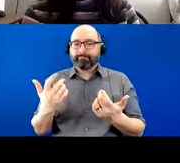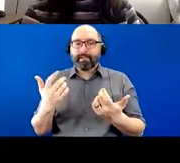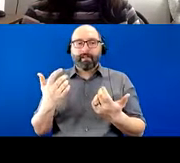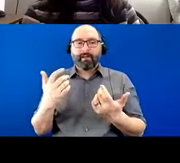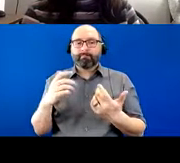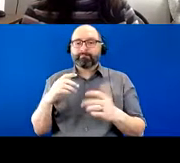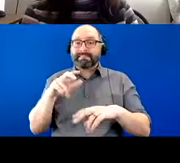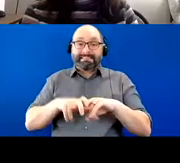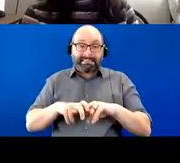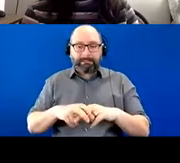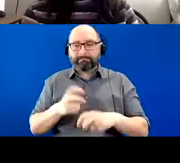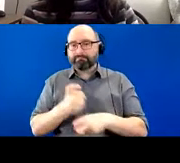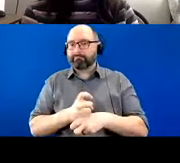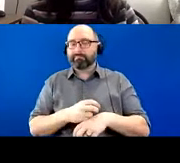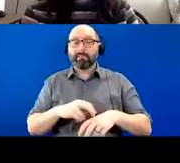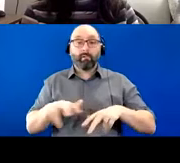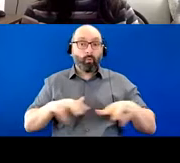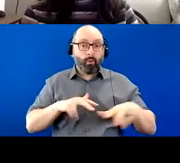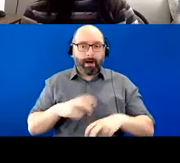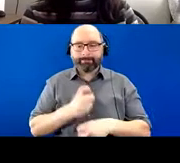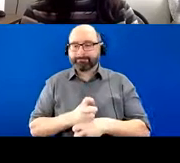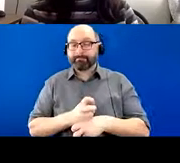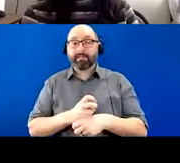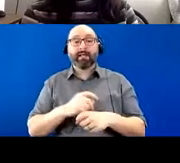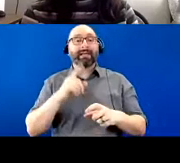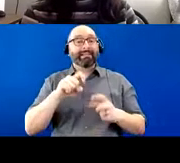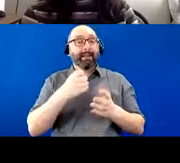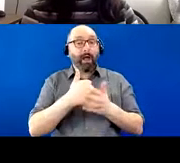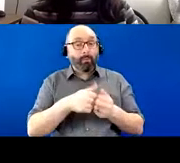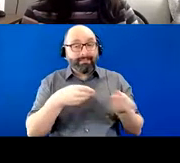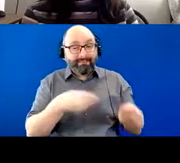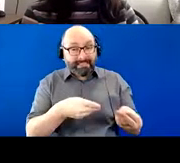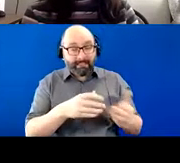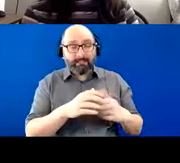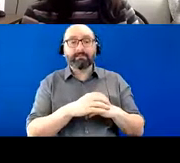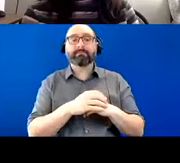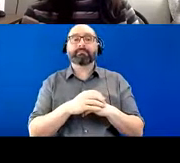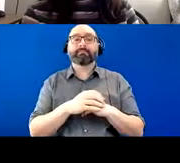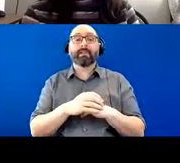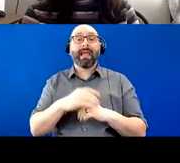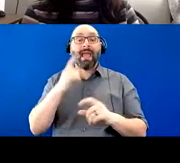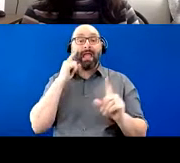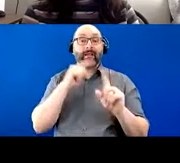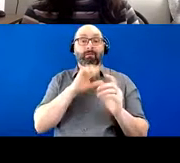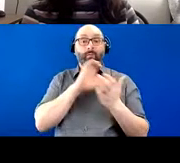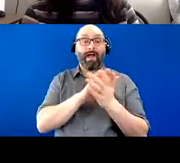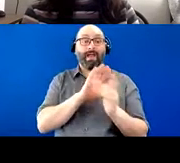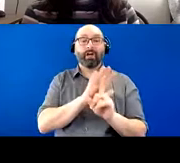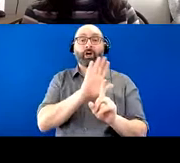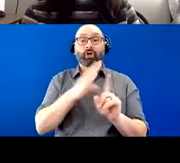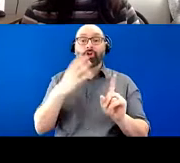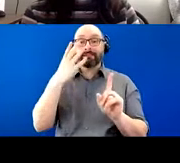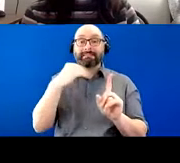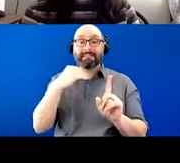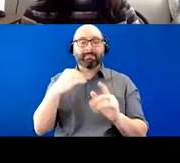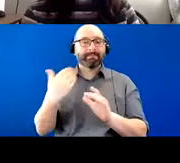um, as we'll know, he needed a lot more help with feeding and his meals as well. And for her, it sounds like her sleep was being disrupted because she had